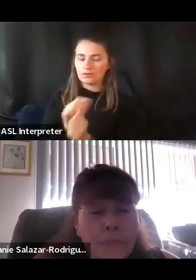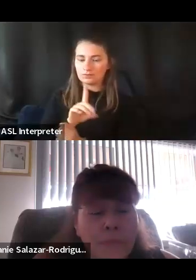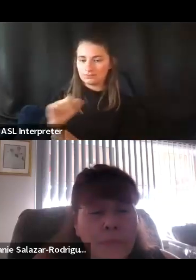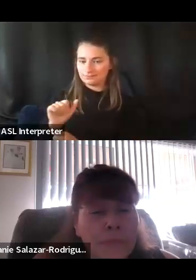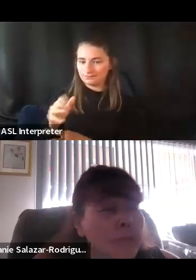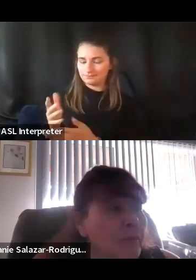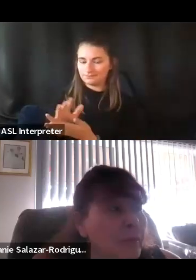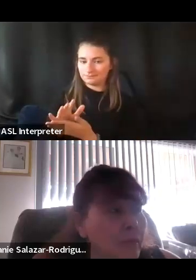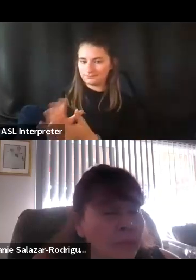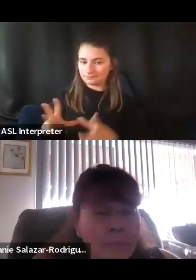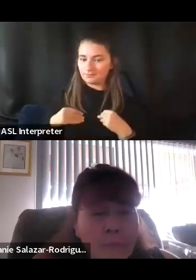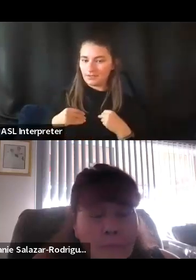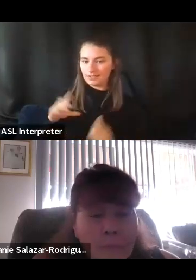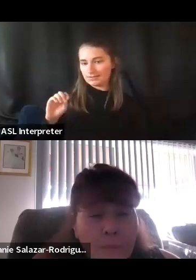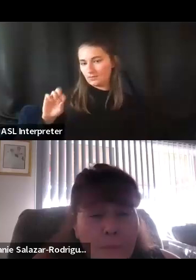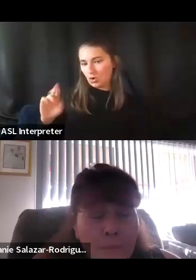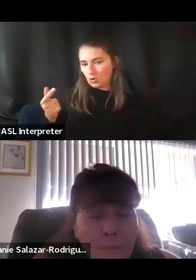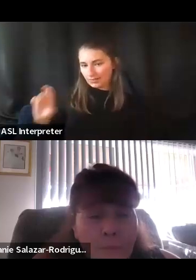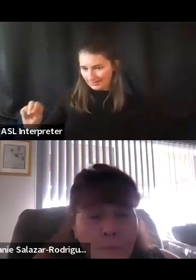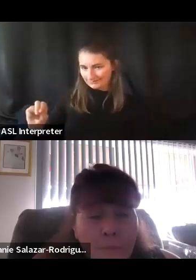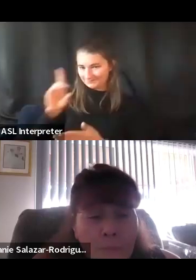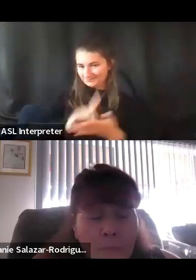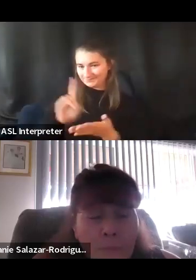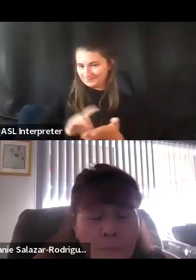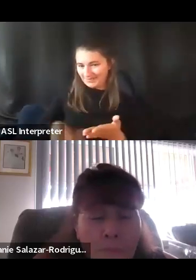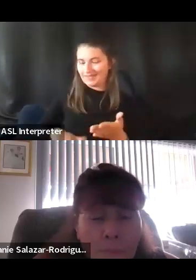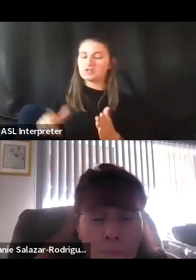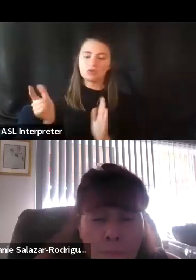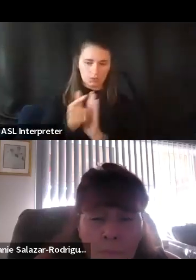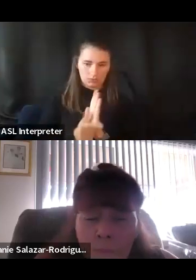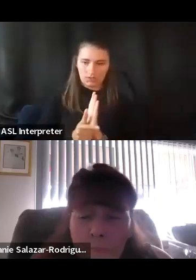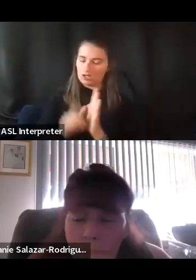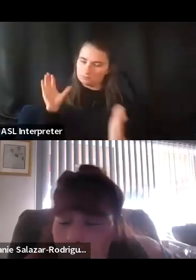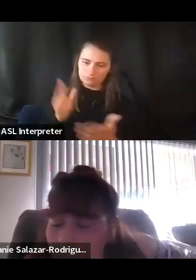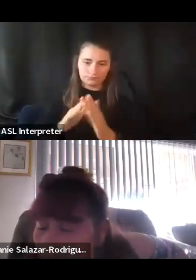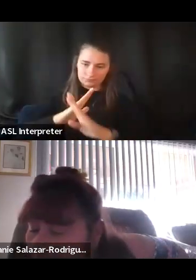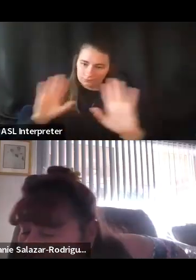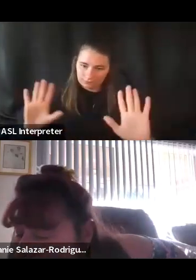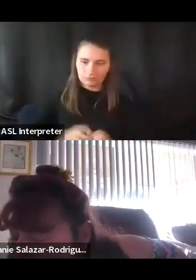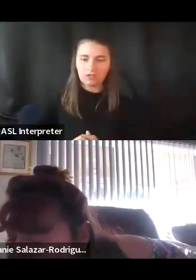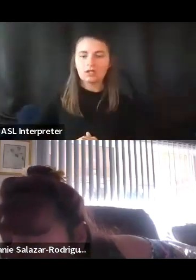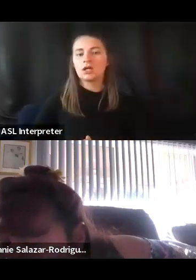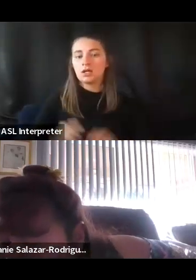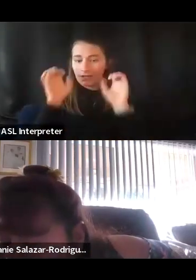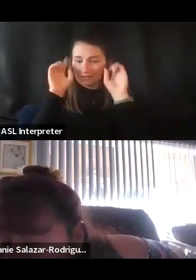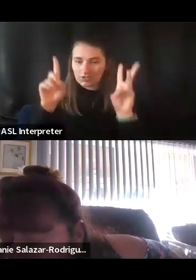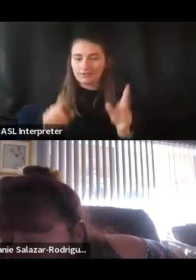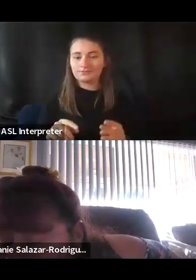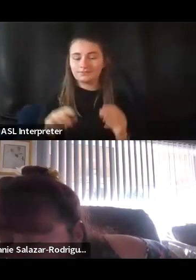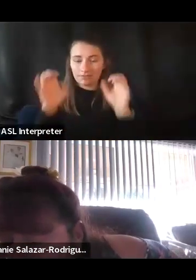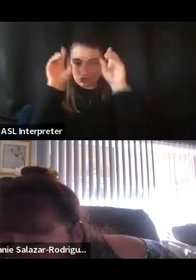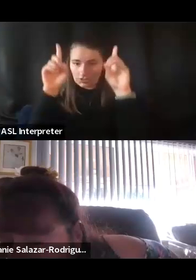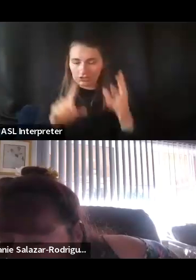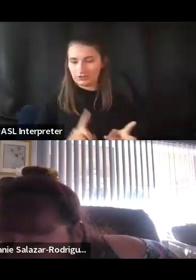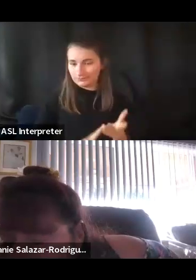organs that were being discriminated against. So we passed a law to stop that. When it comes to education, I mean, Gabe already mentioned it, and I want to